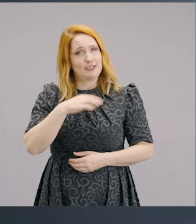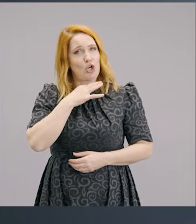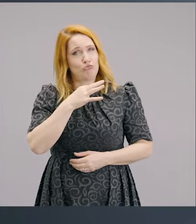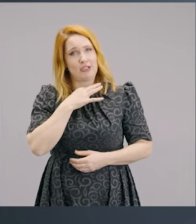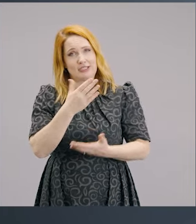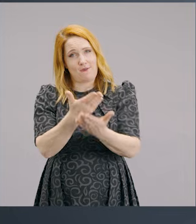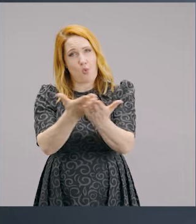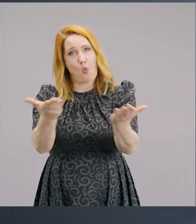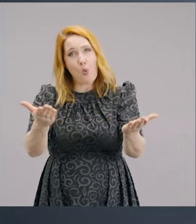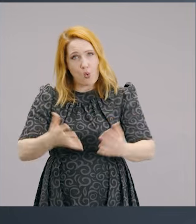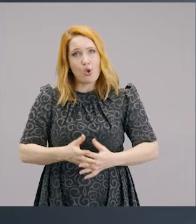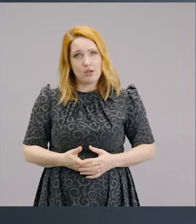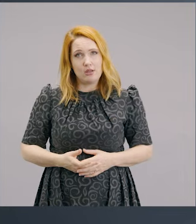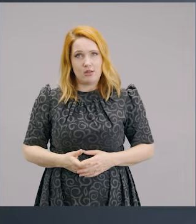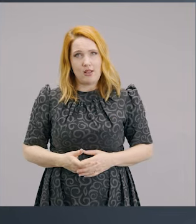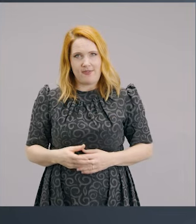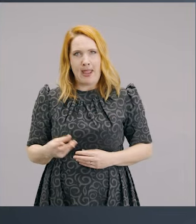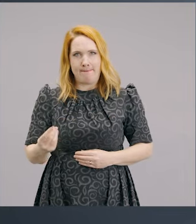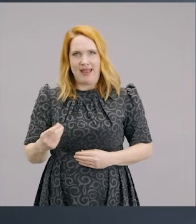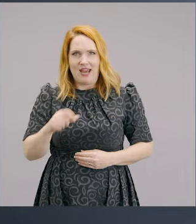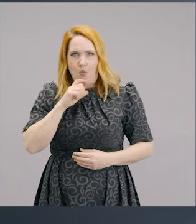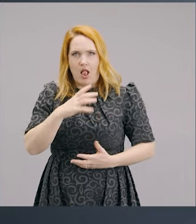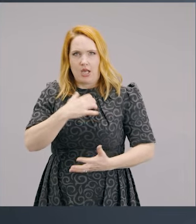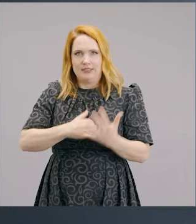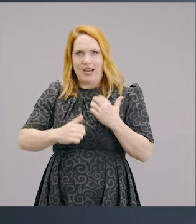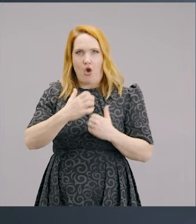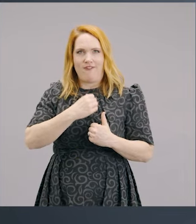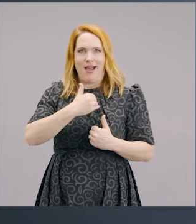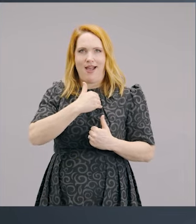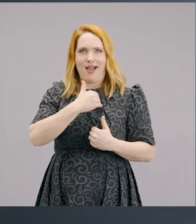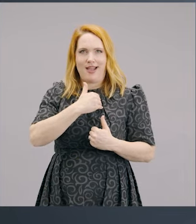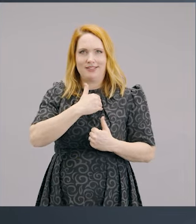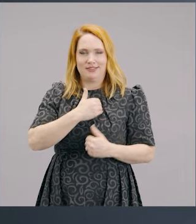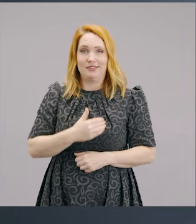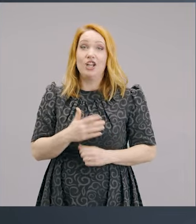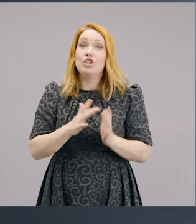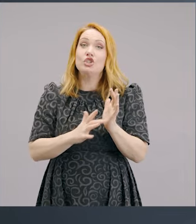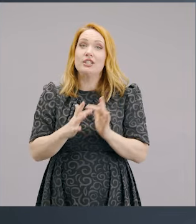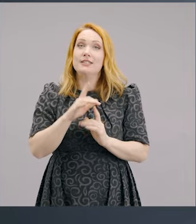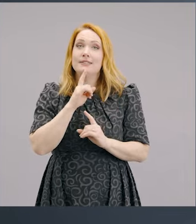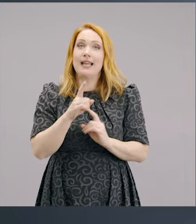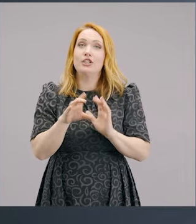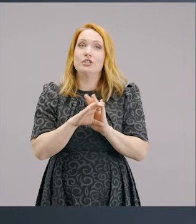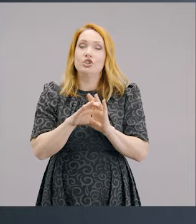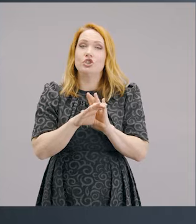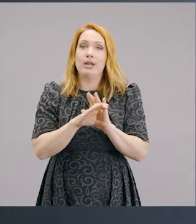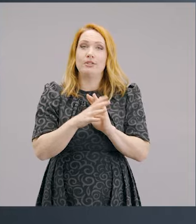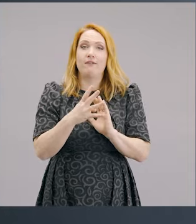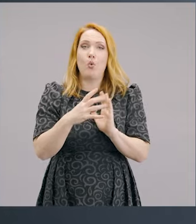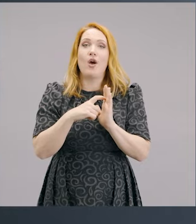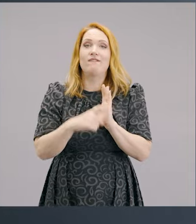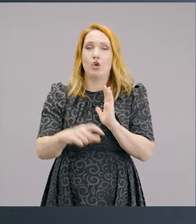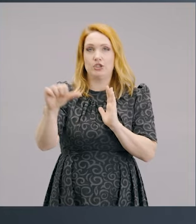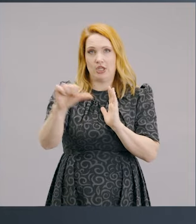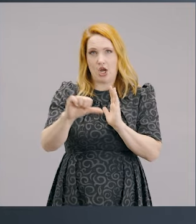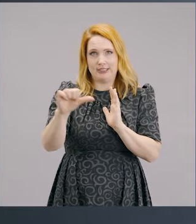all of us, that money would find its way into our heart. Do you know, Jesus said in Mark 4, verse 19, Satan uses